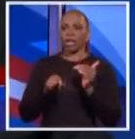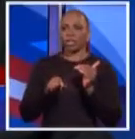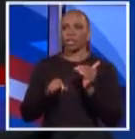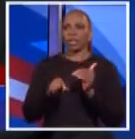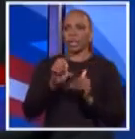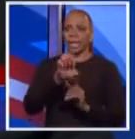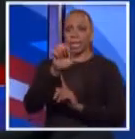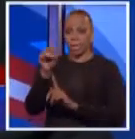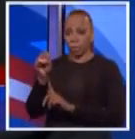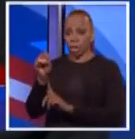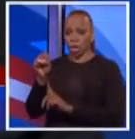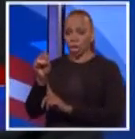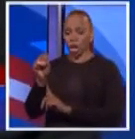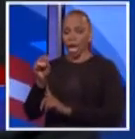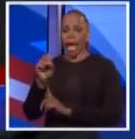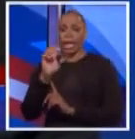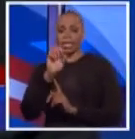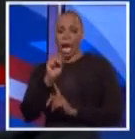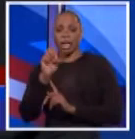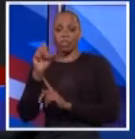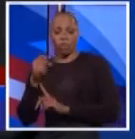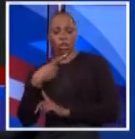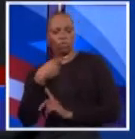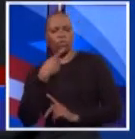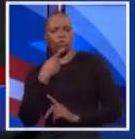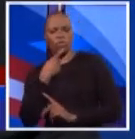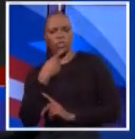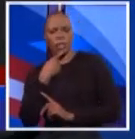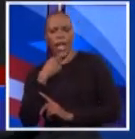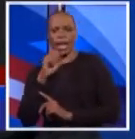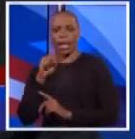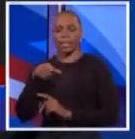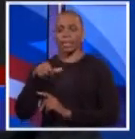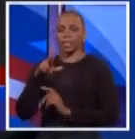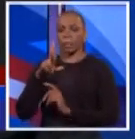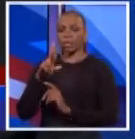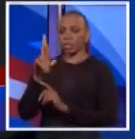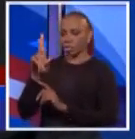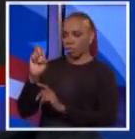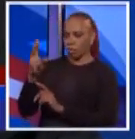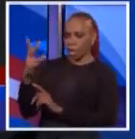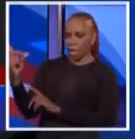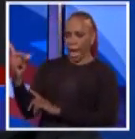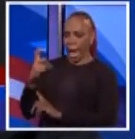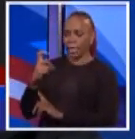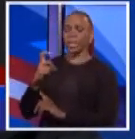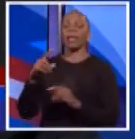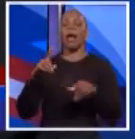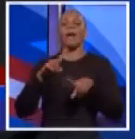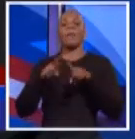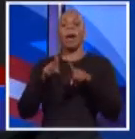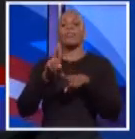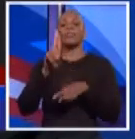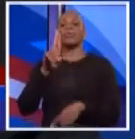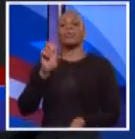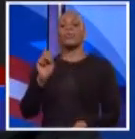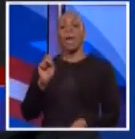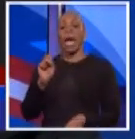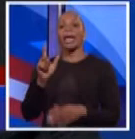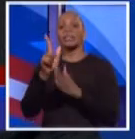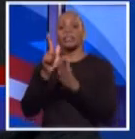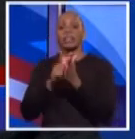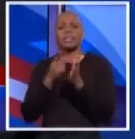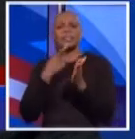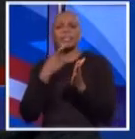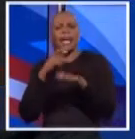Mr. Stringer. You have repeatedly said that Mr. Spitzer laundered money, yet the U.S. attorney at the time said that there was